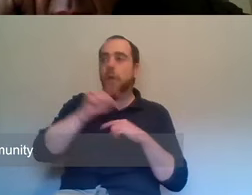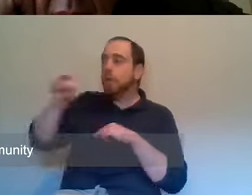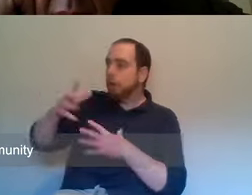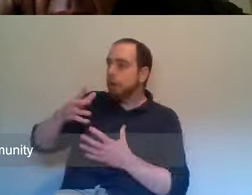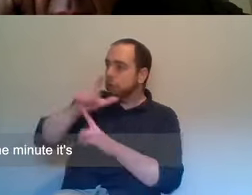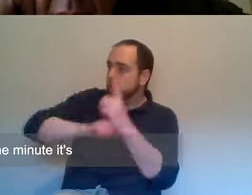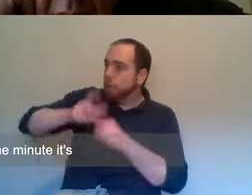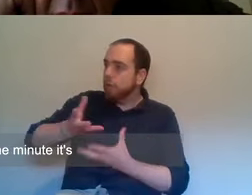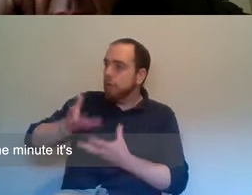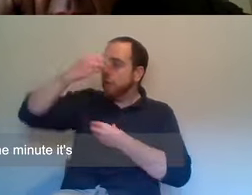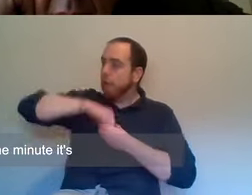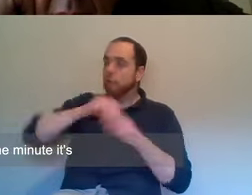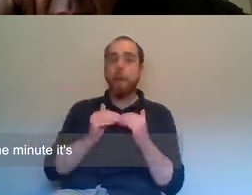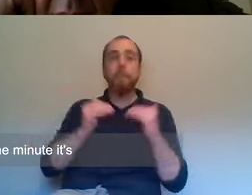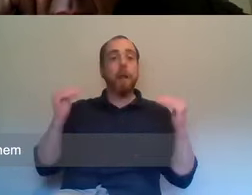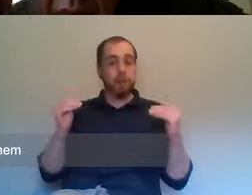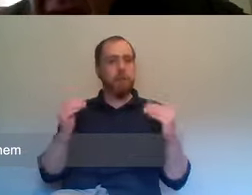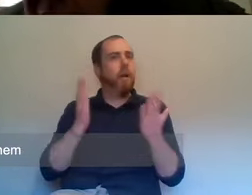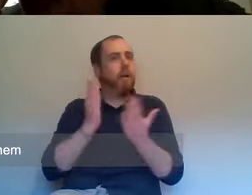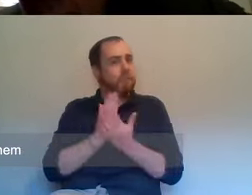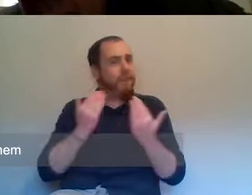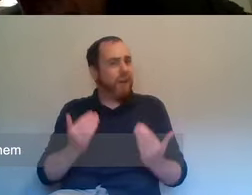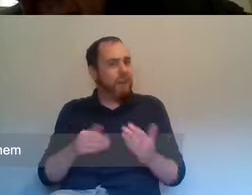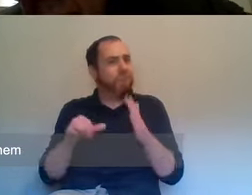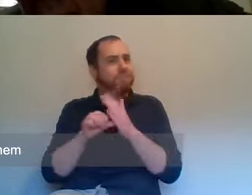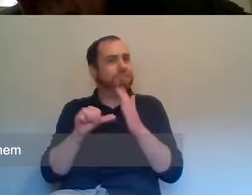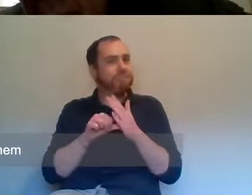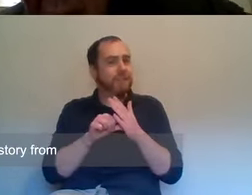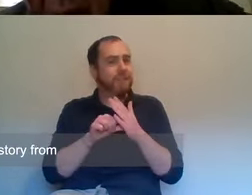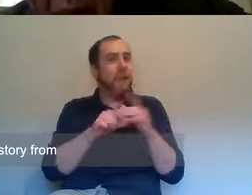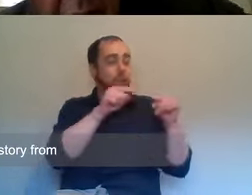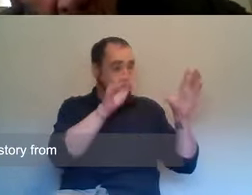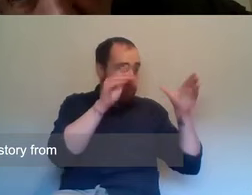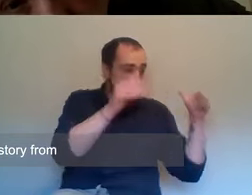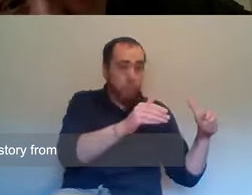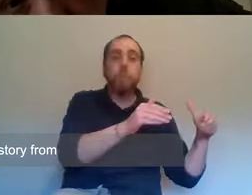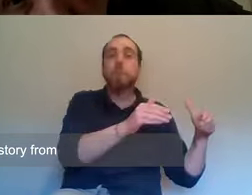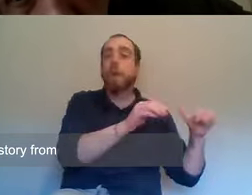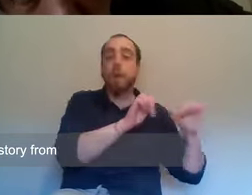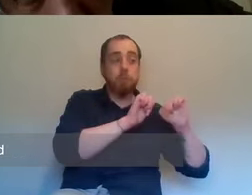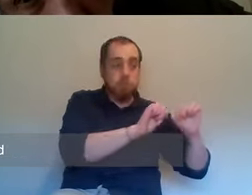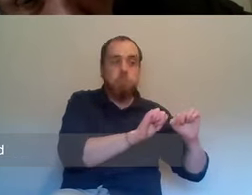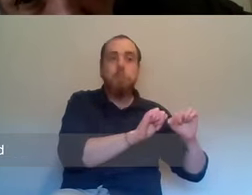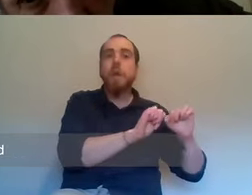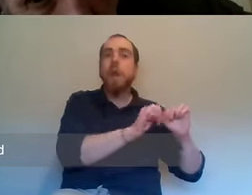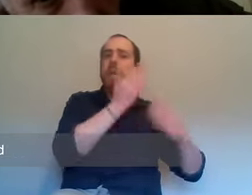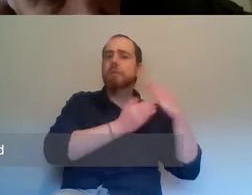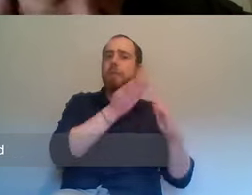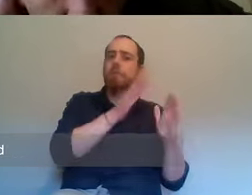and so forth, because at the minute it's very difficult for them. They get a lot of their history from their peers and